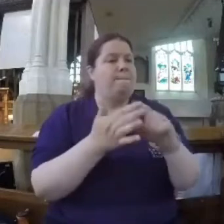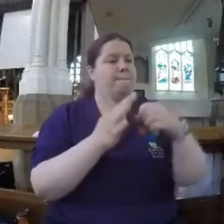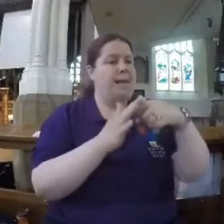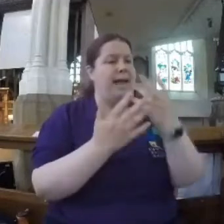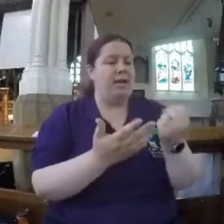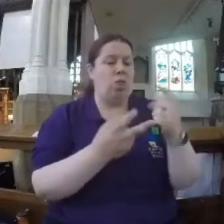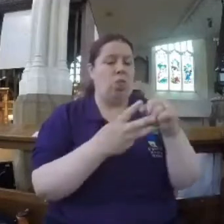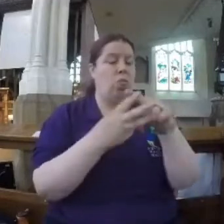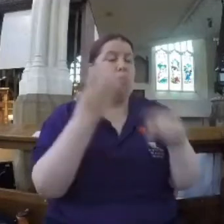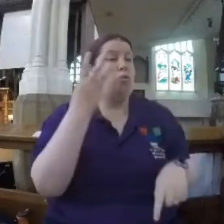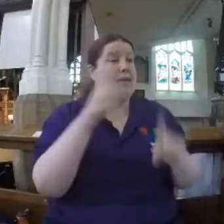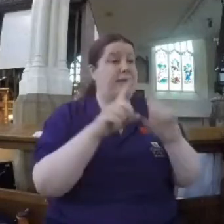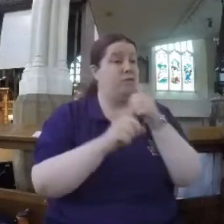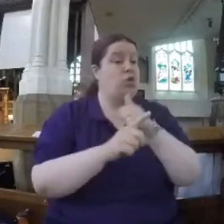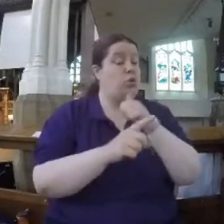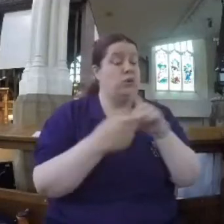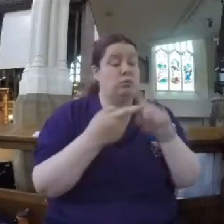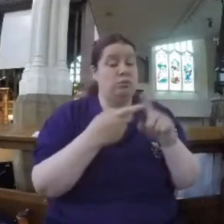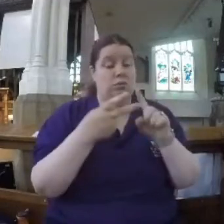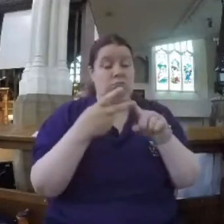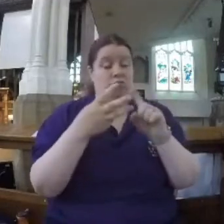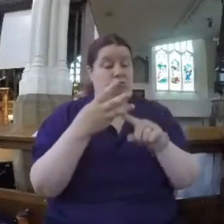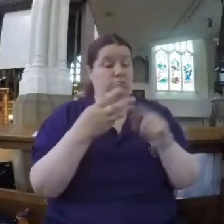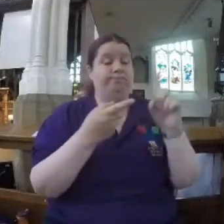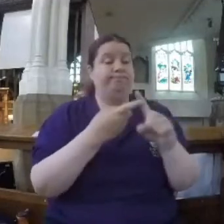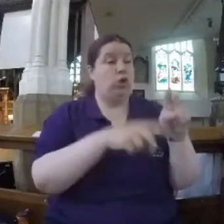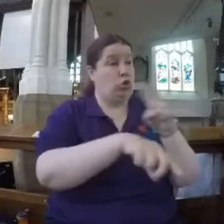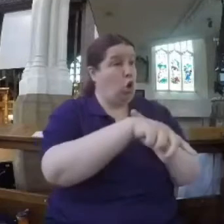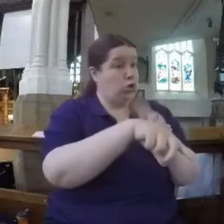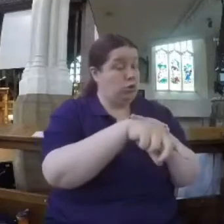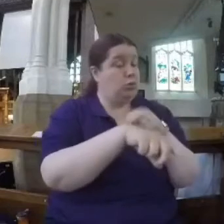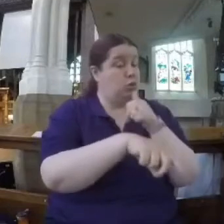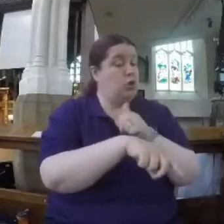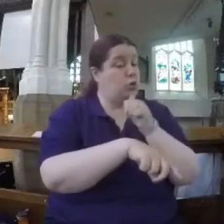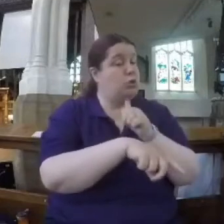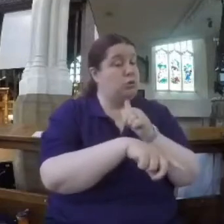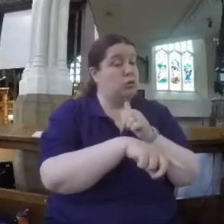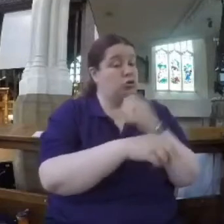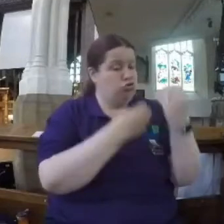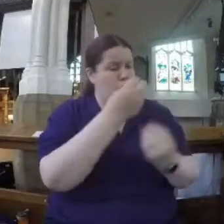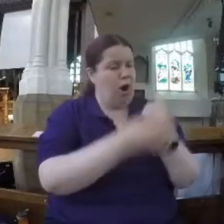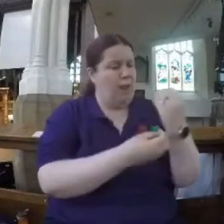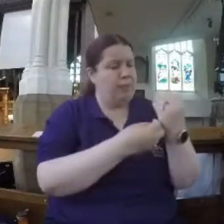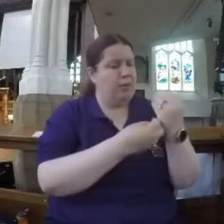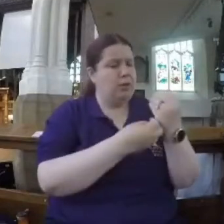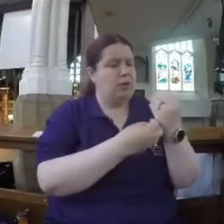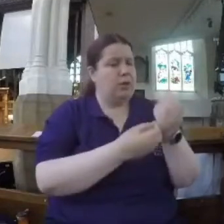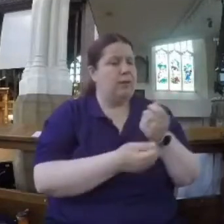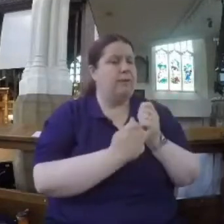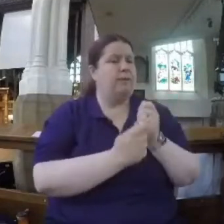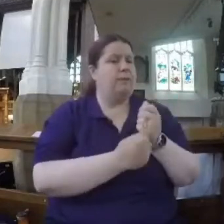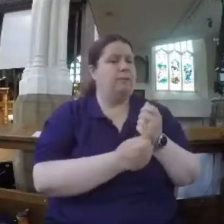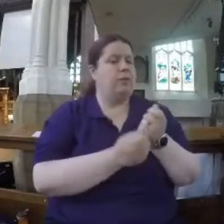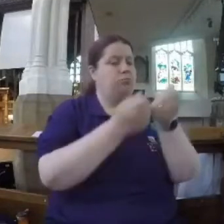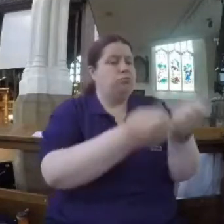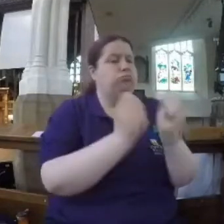usages. It was used by doctors. Doctors were used it to describe a soothing medicine that would